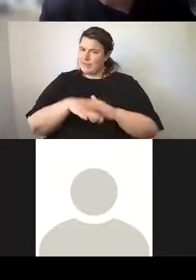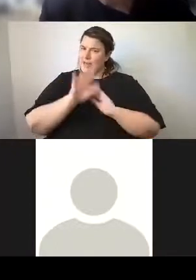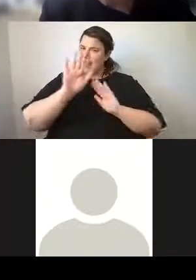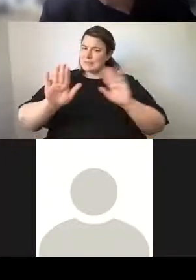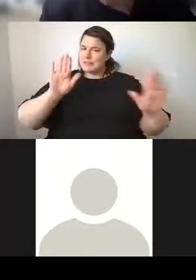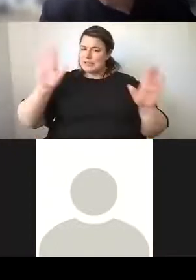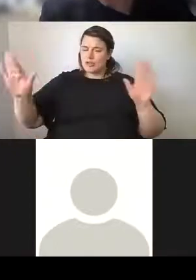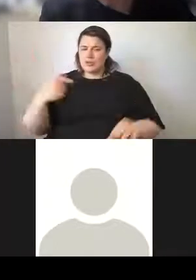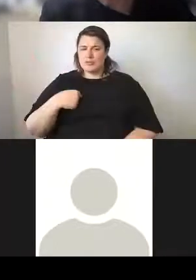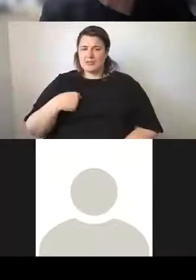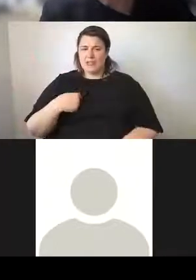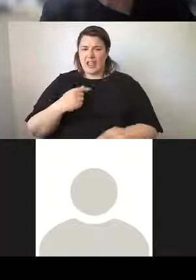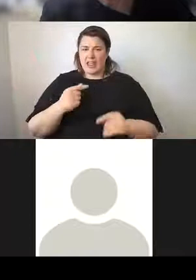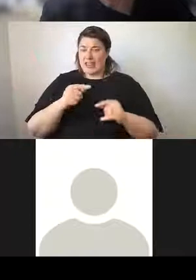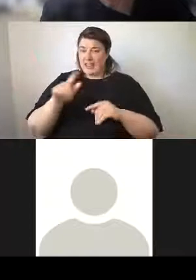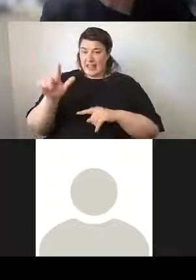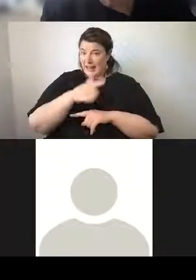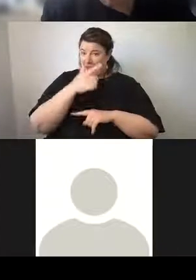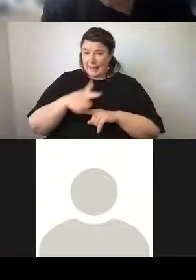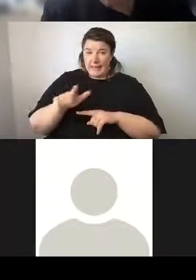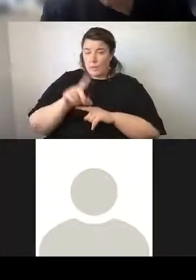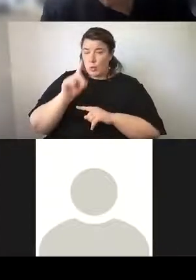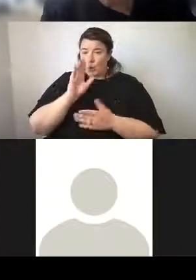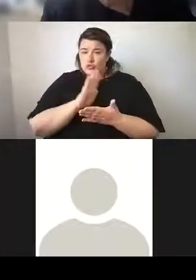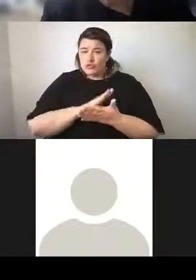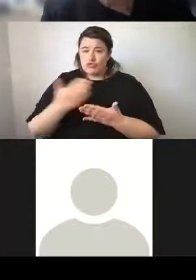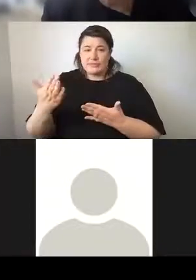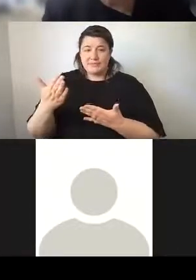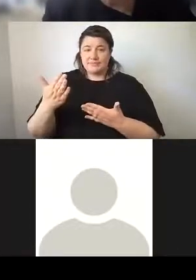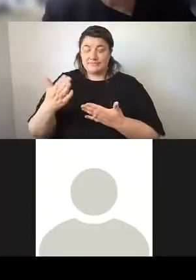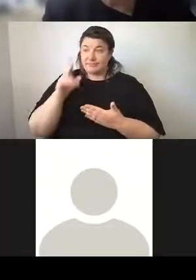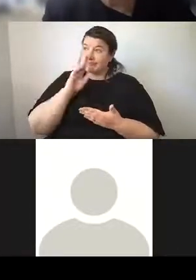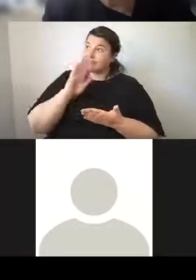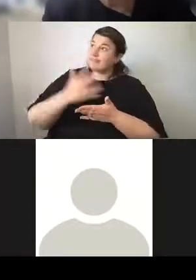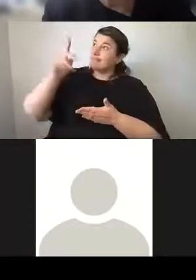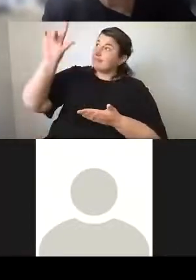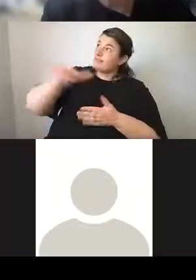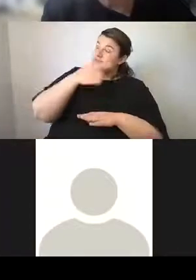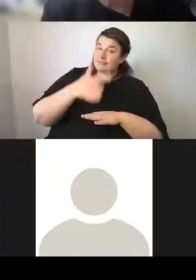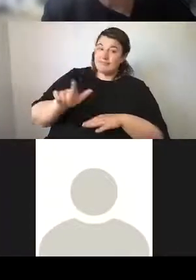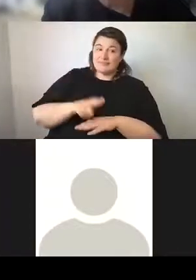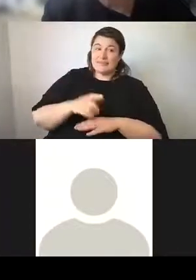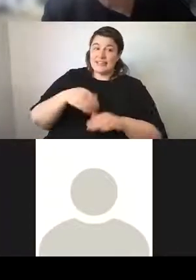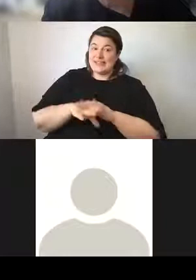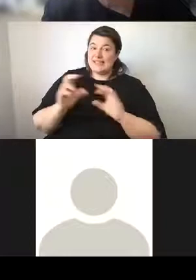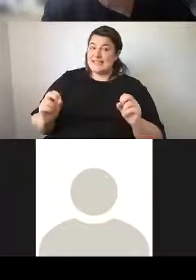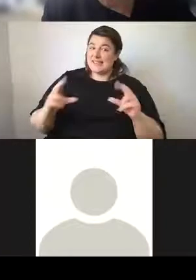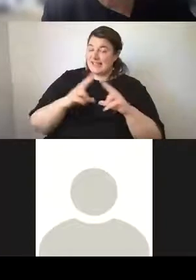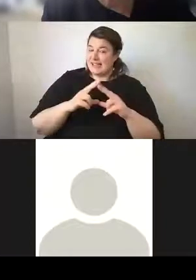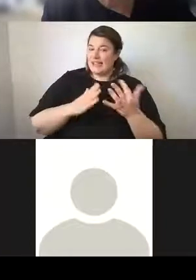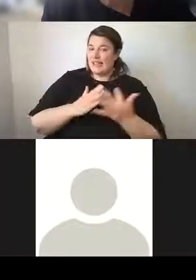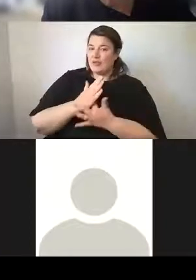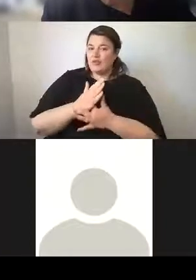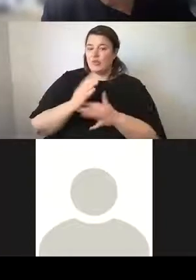leaves were so realistic they just looked like the fallen plane tree leaves that you see in Sydney during